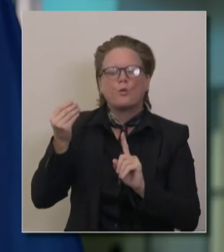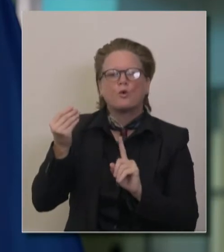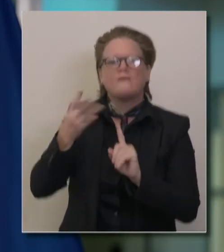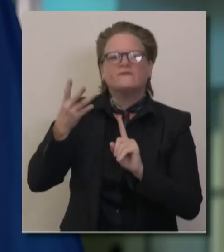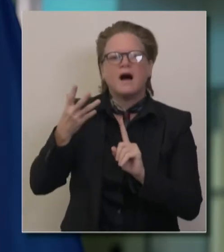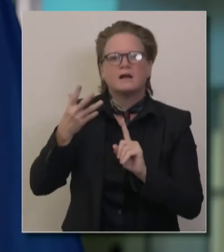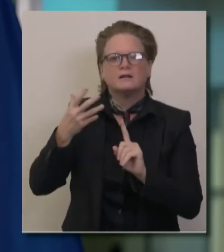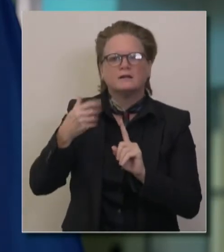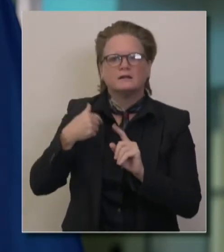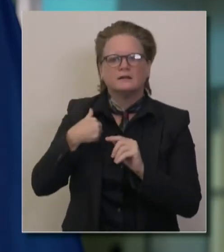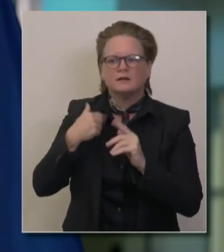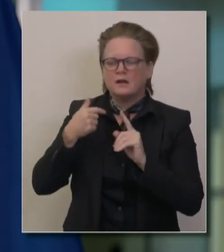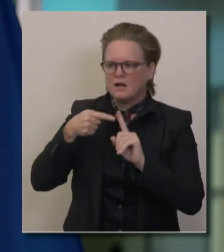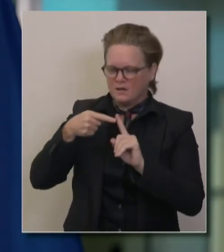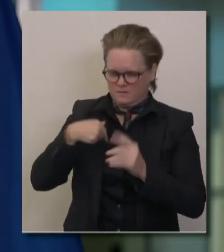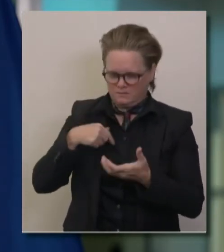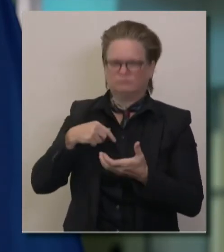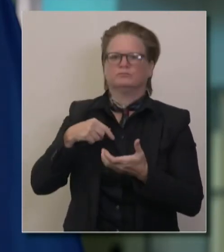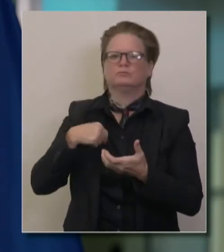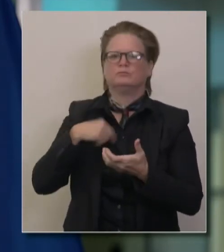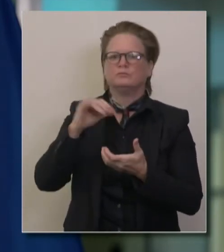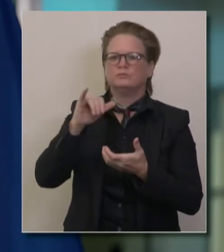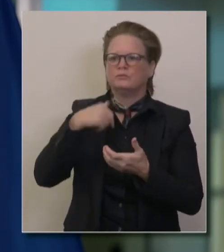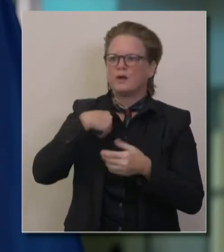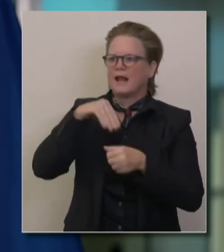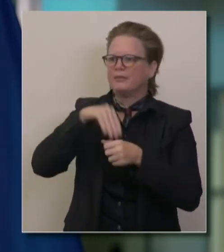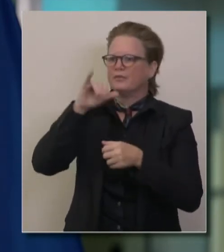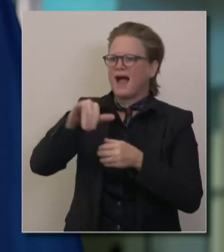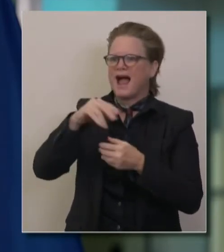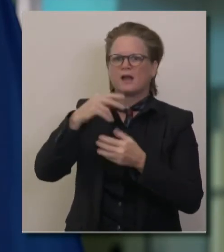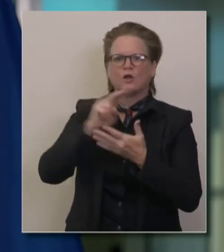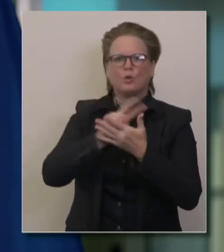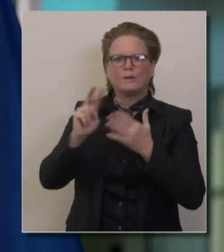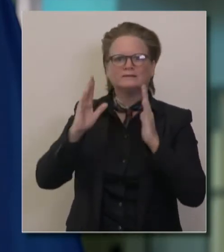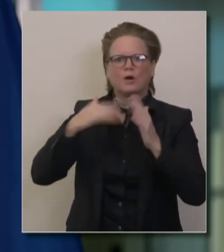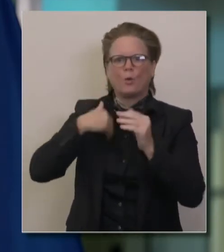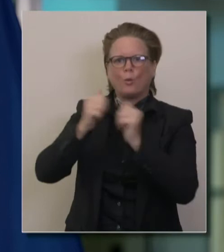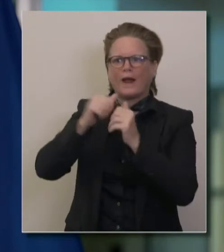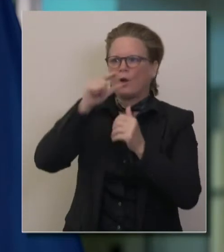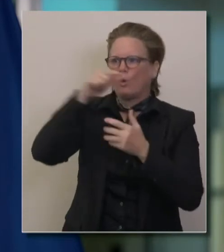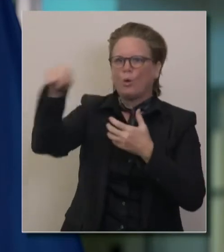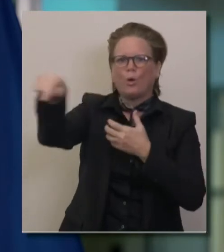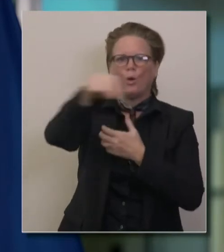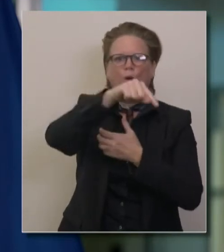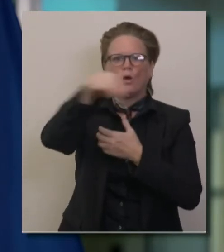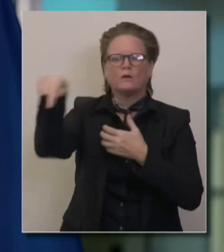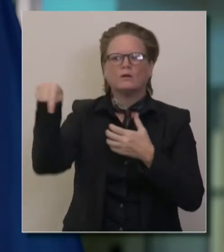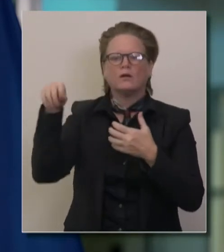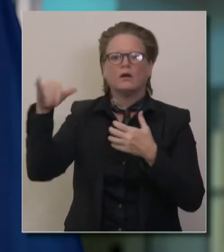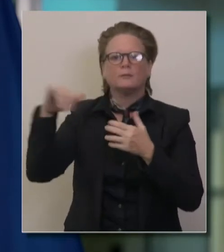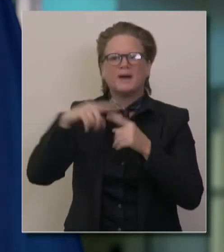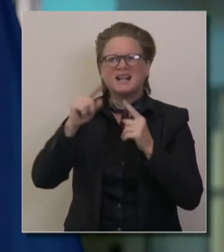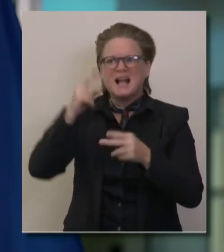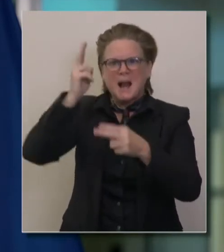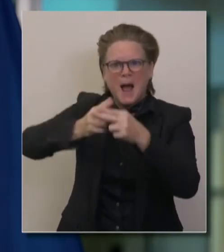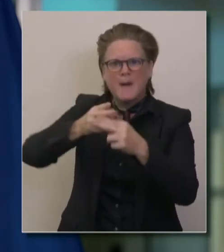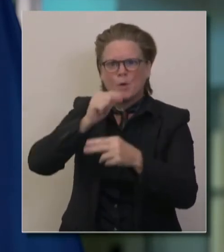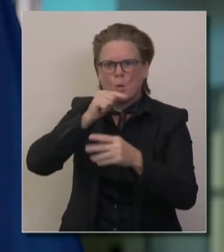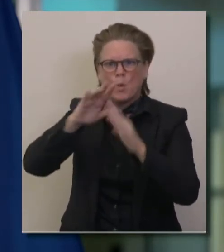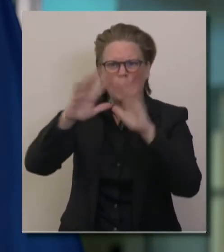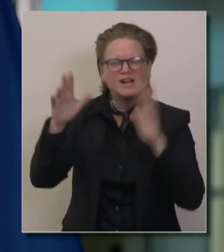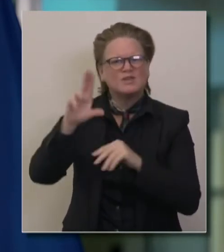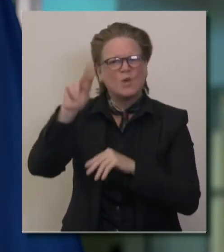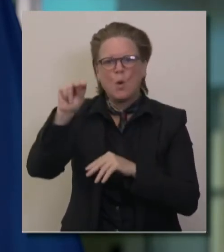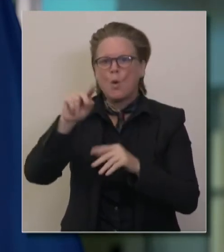more and more, uh, utilization, which will make us more effective and more meaningful. And I think the answer to your question is